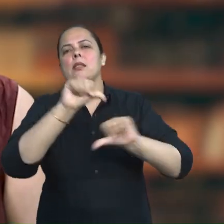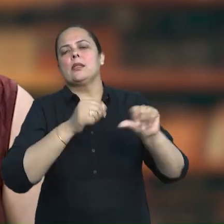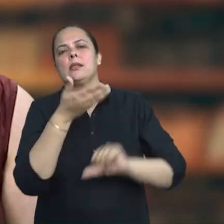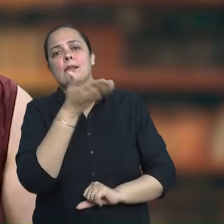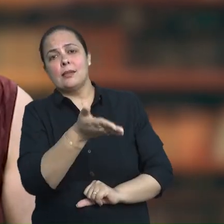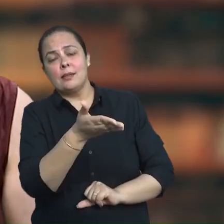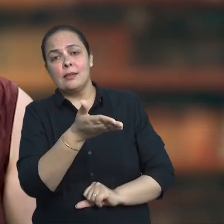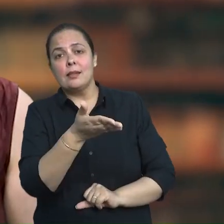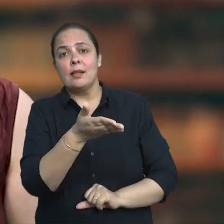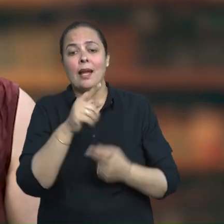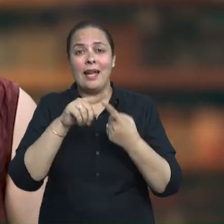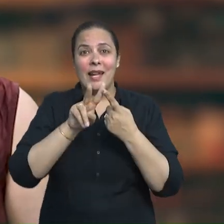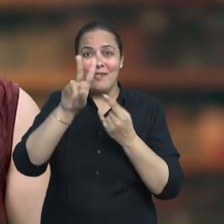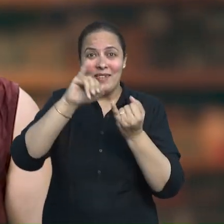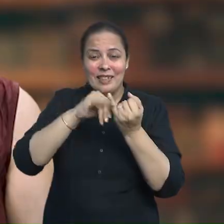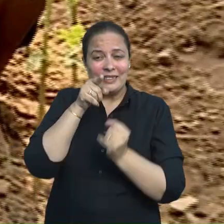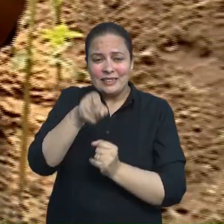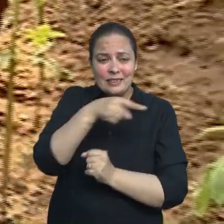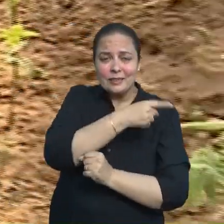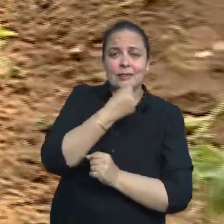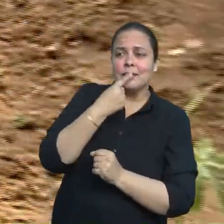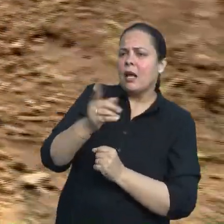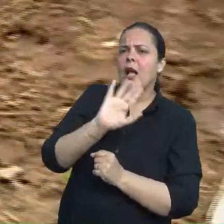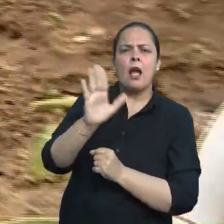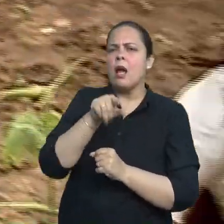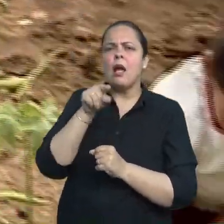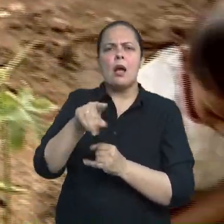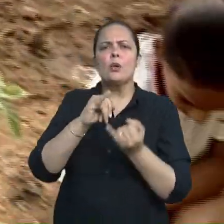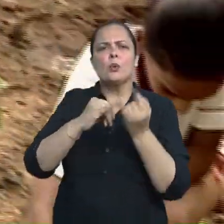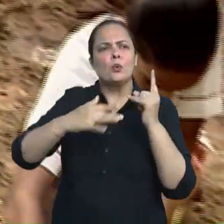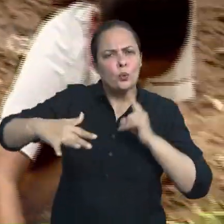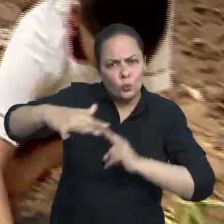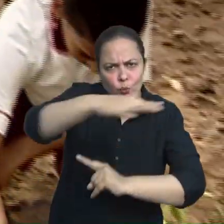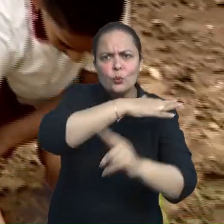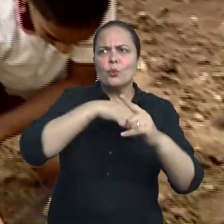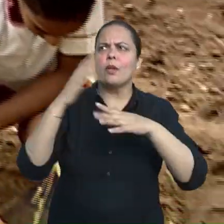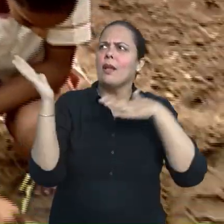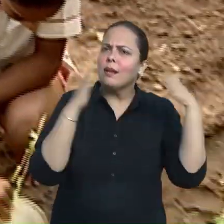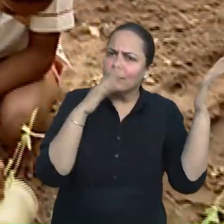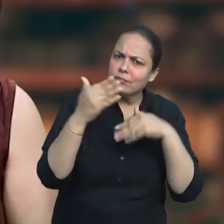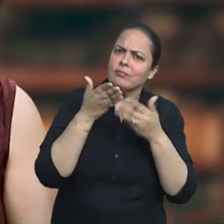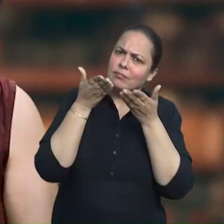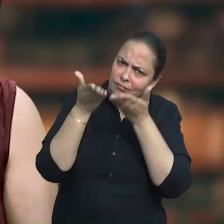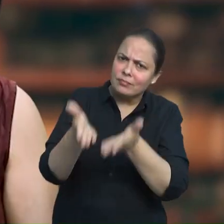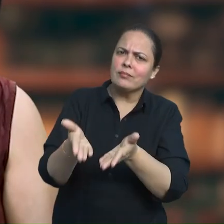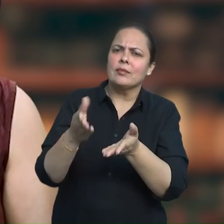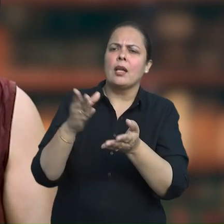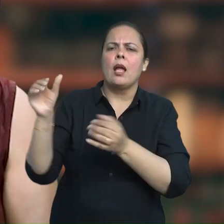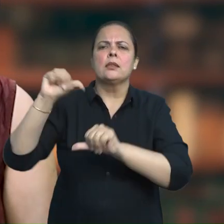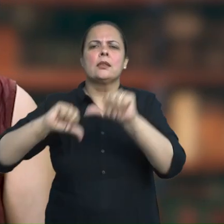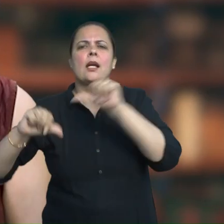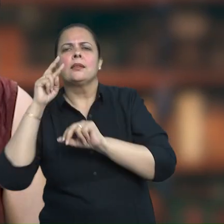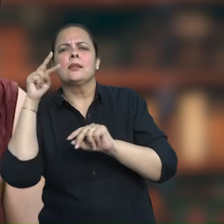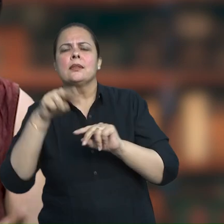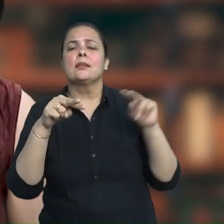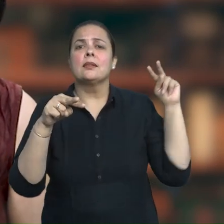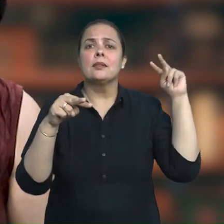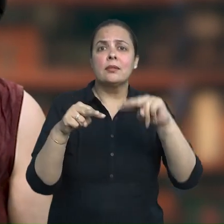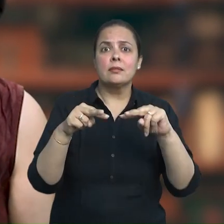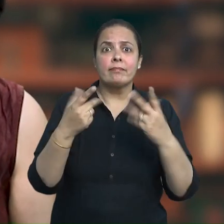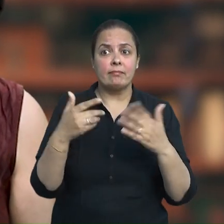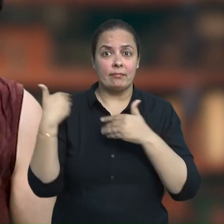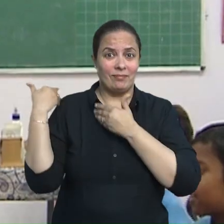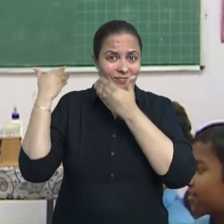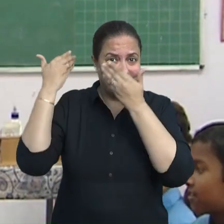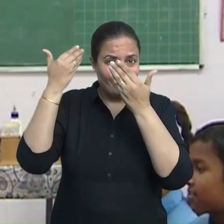while others view it primarily as environmental education. Consequently, there have been